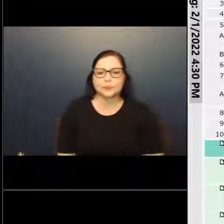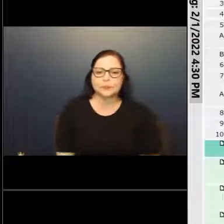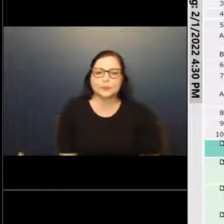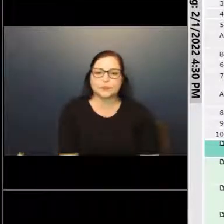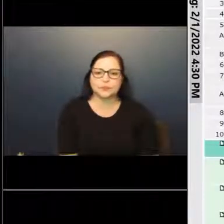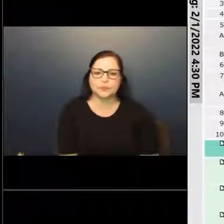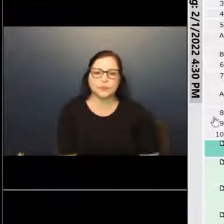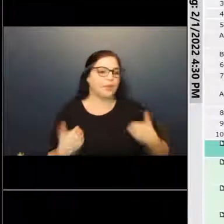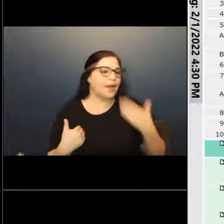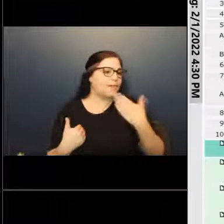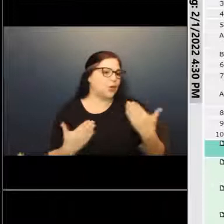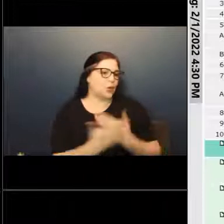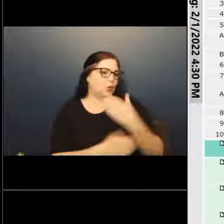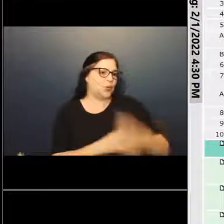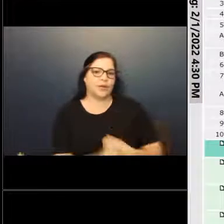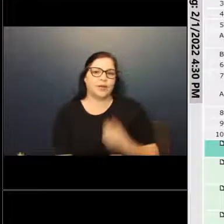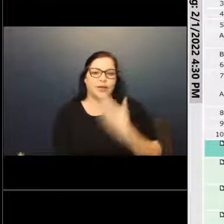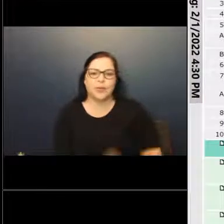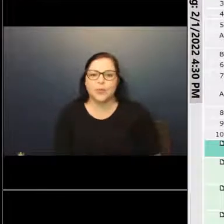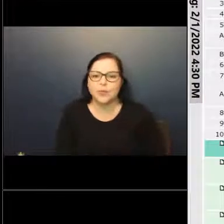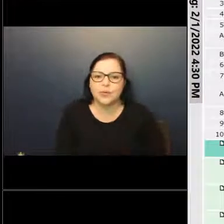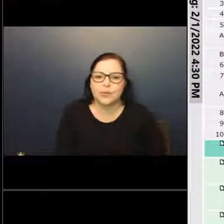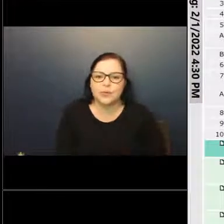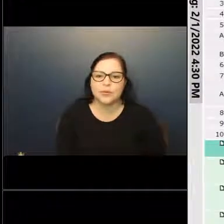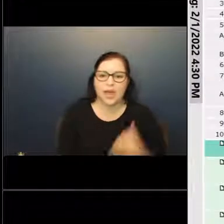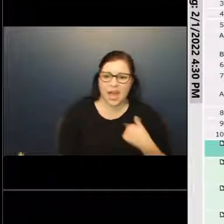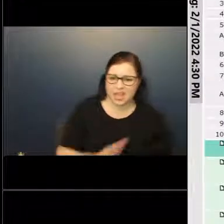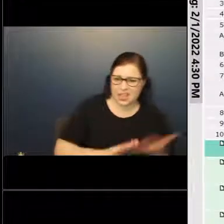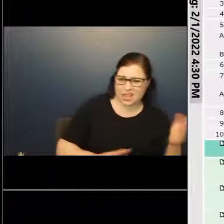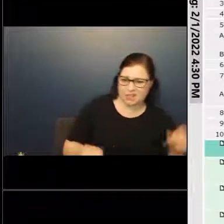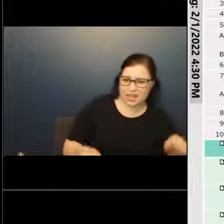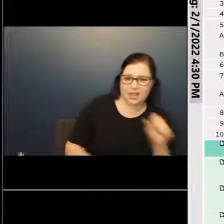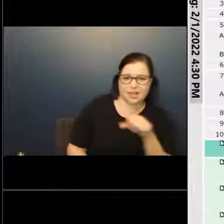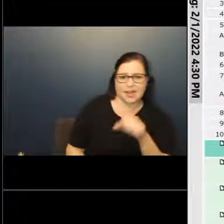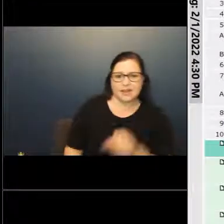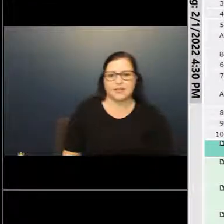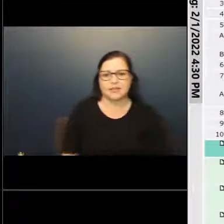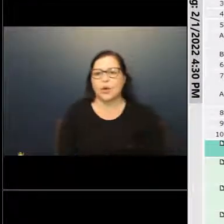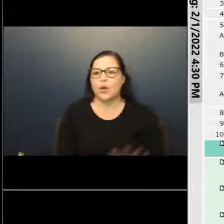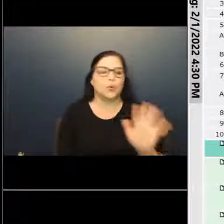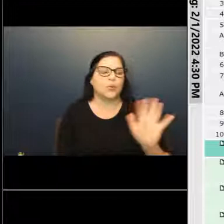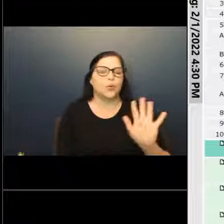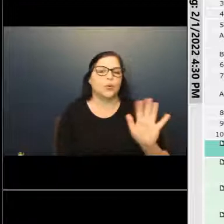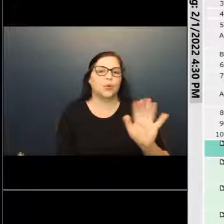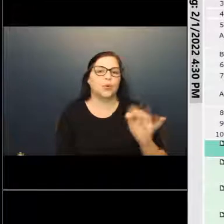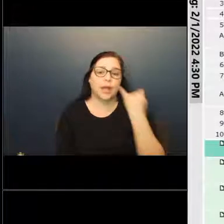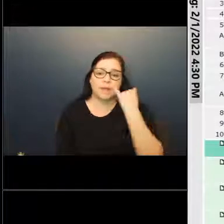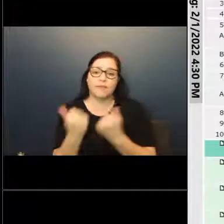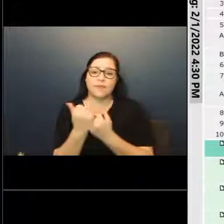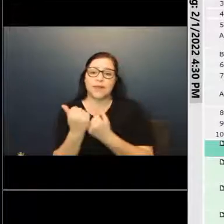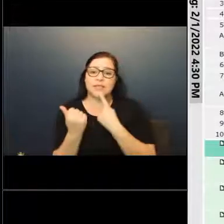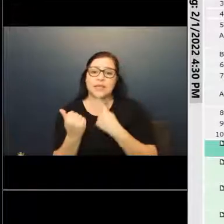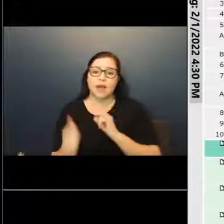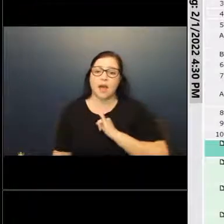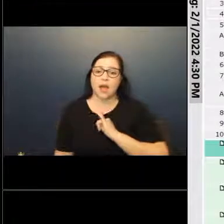Have a good new year. Thank you. May I be dismissed? Yes. Thank Oh, no, no. Hold on. All those in favor, state so by